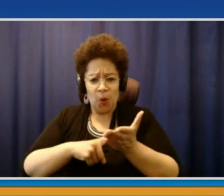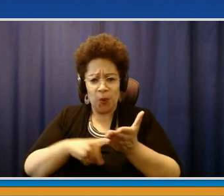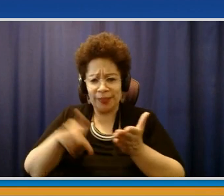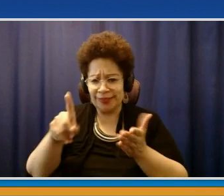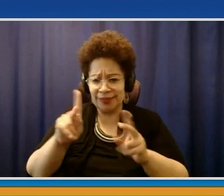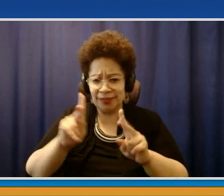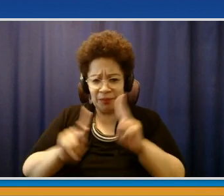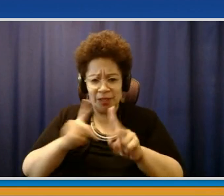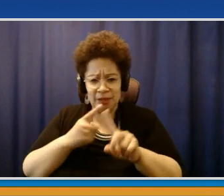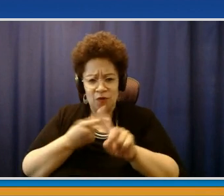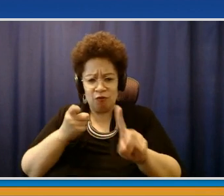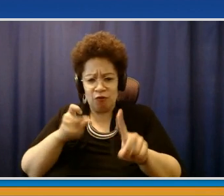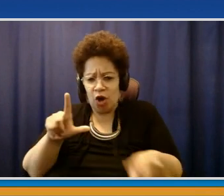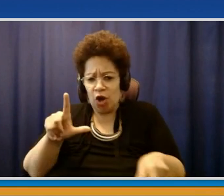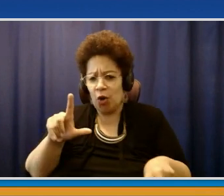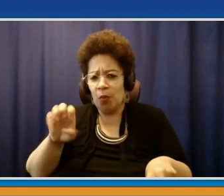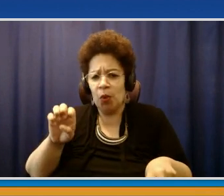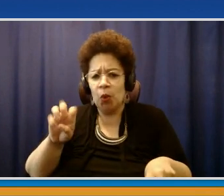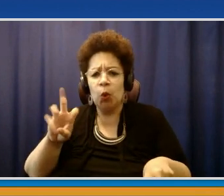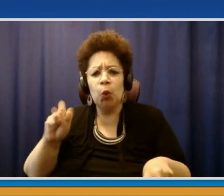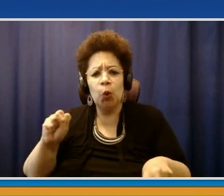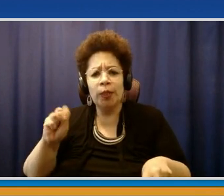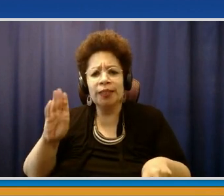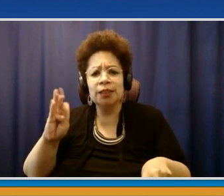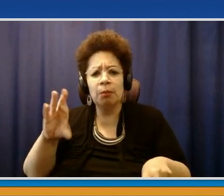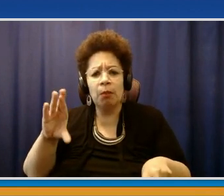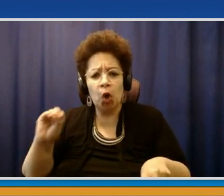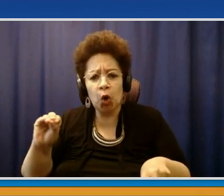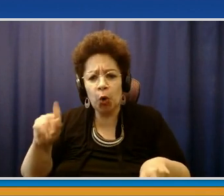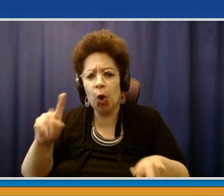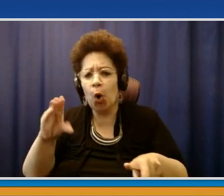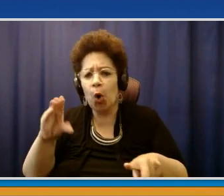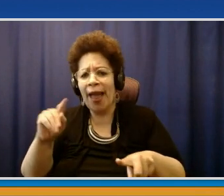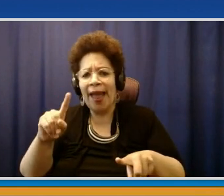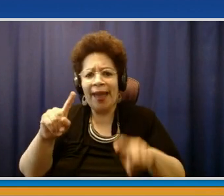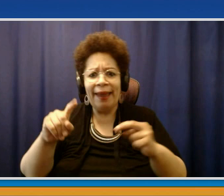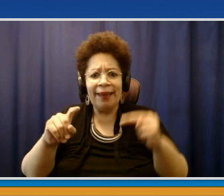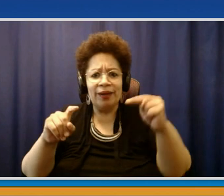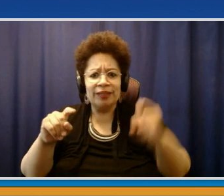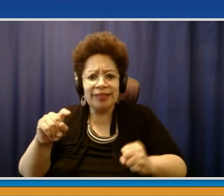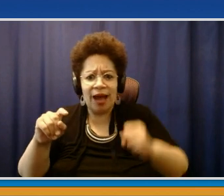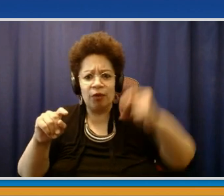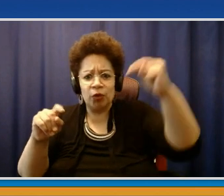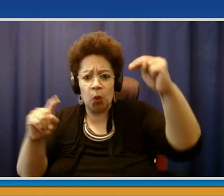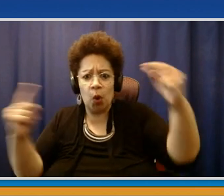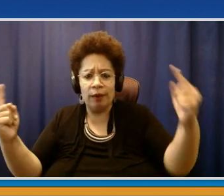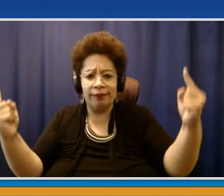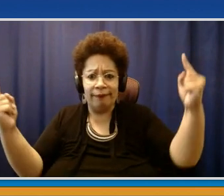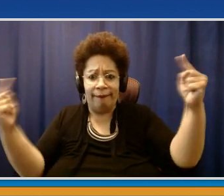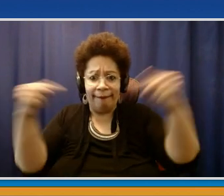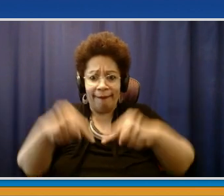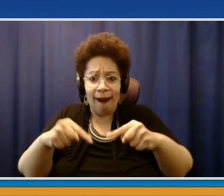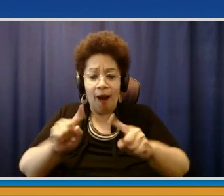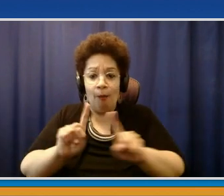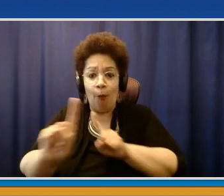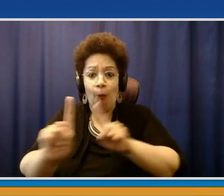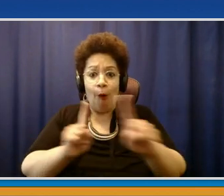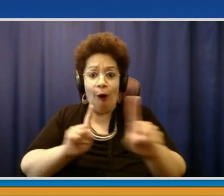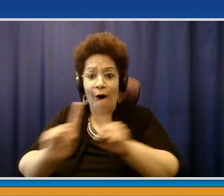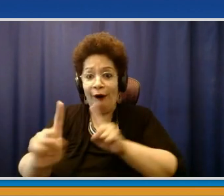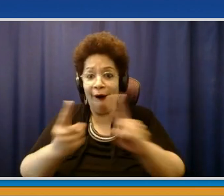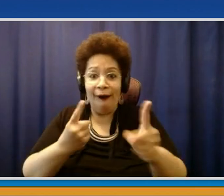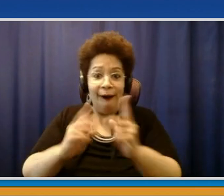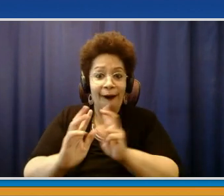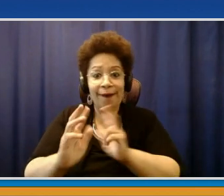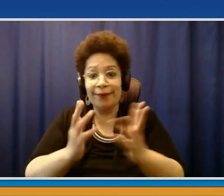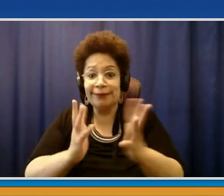property because they felt pretty, pretty comfortable. They could be quite quite a distance apart. And for a long time, we ended up being, you